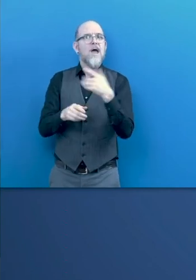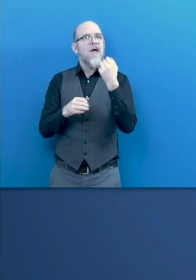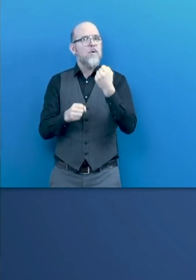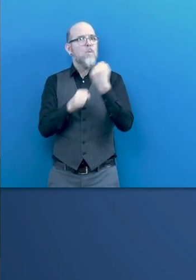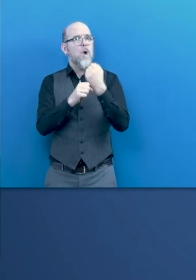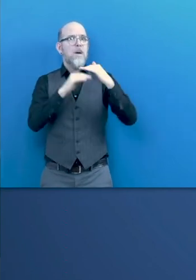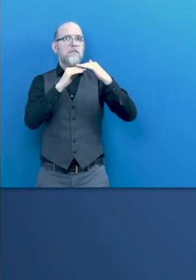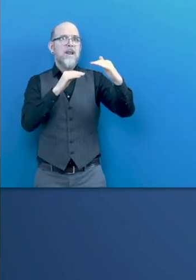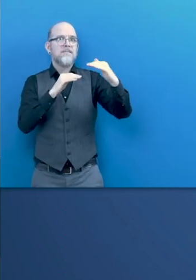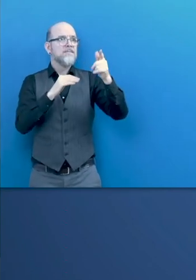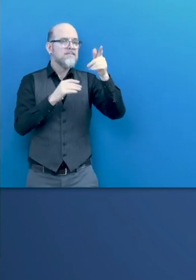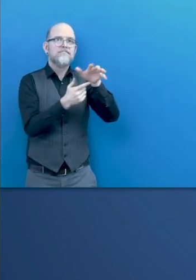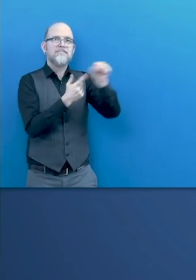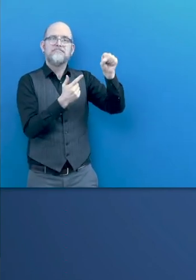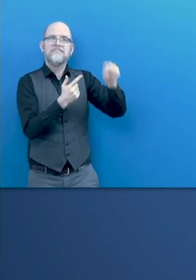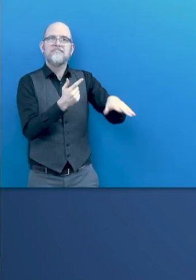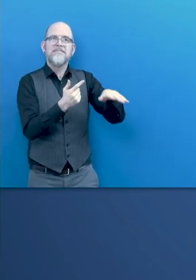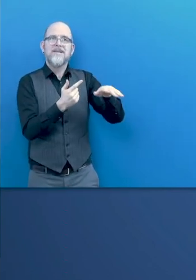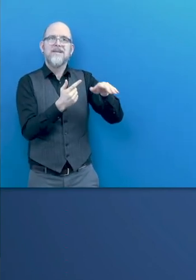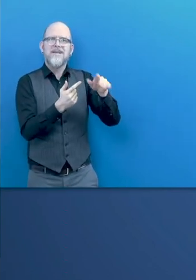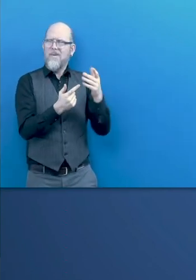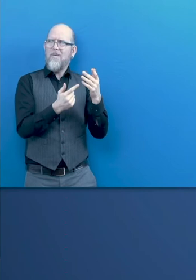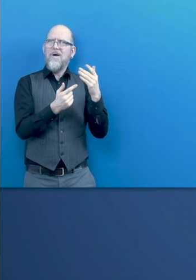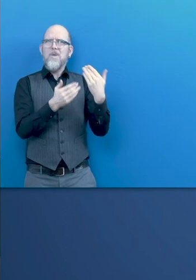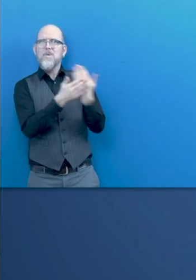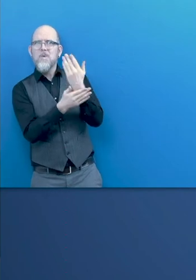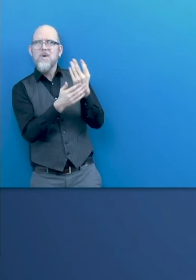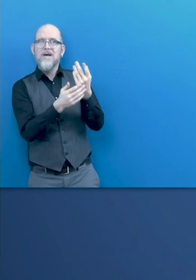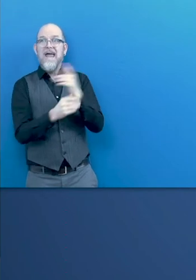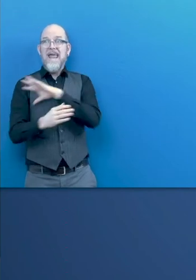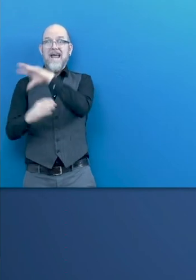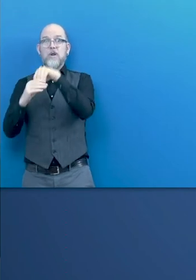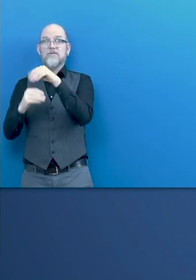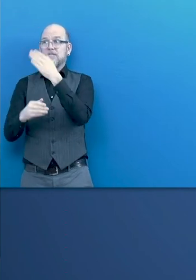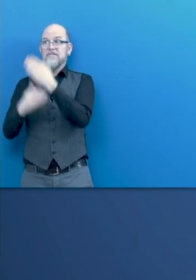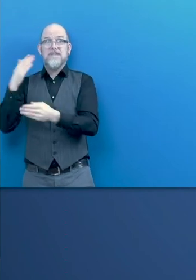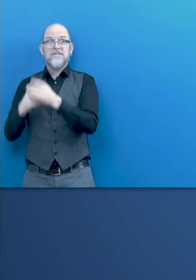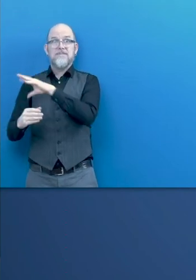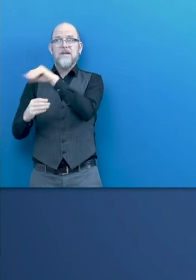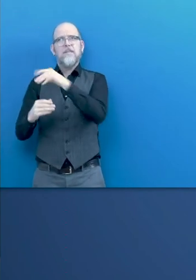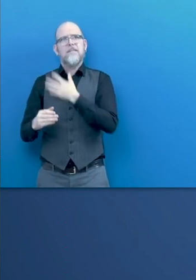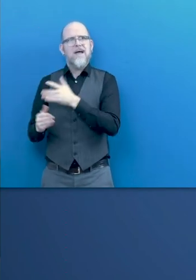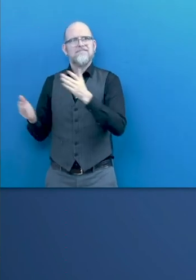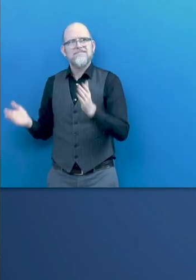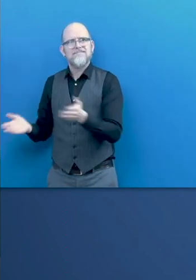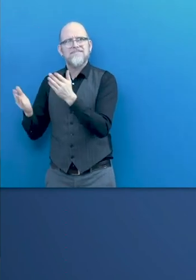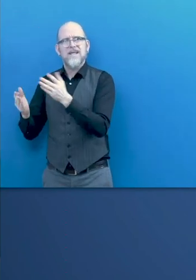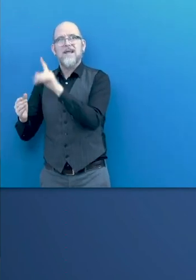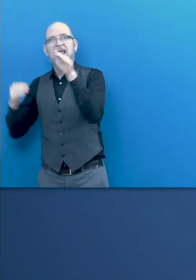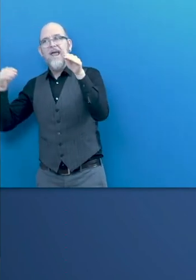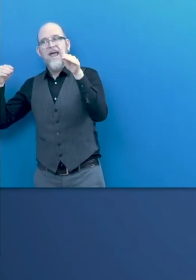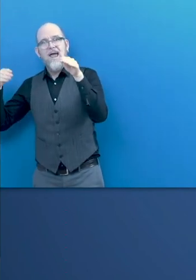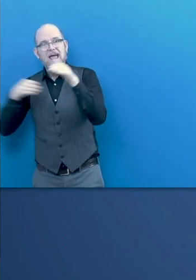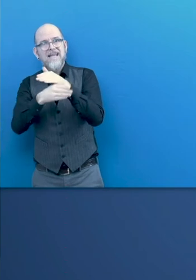inclusion for people with disabilities are ensuring accessibility, promoting digital skills and digital